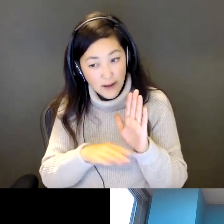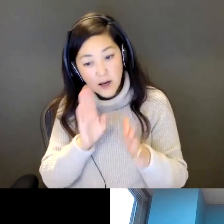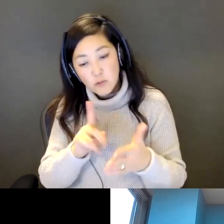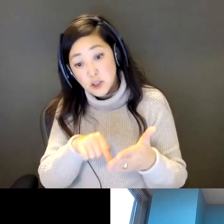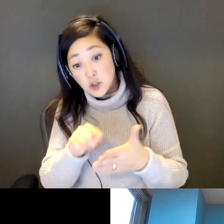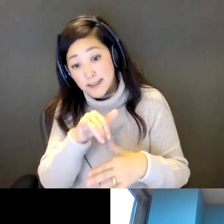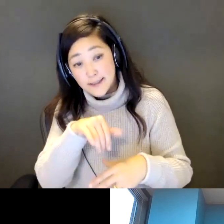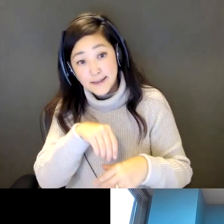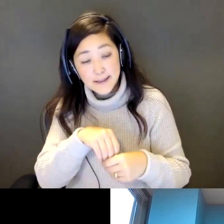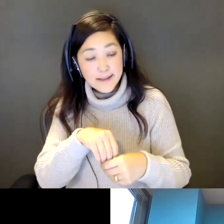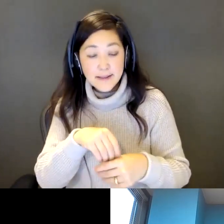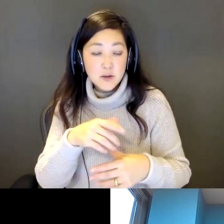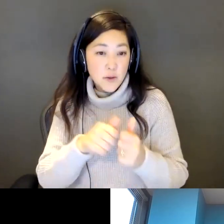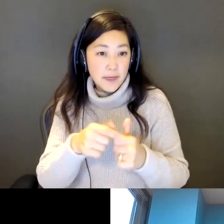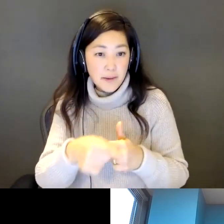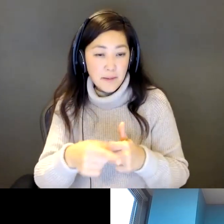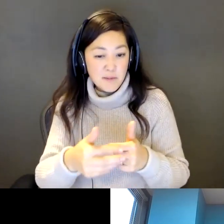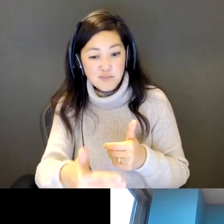to offer support and encouragement.